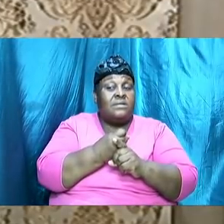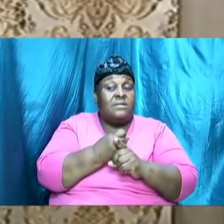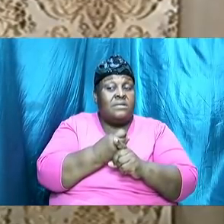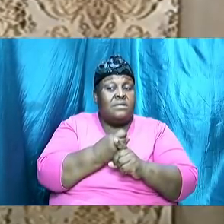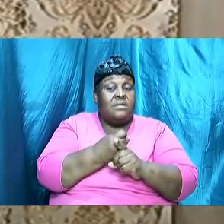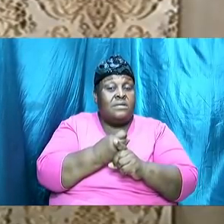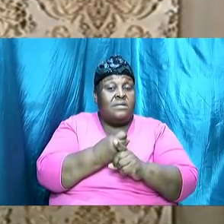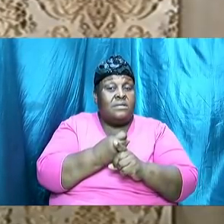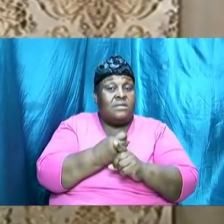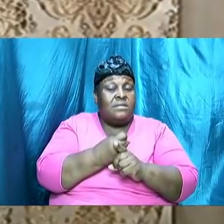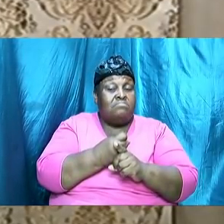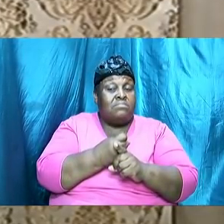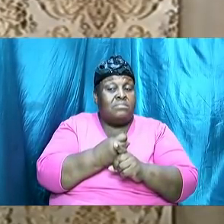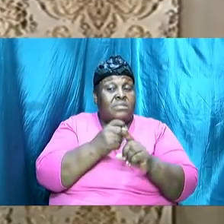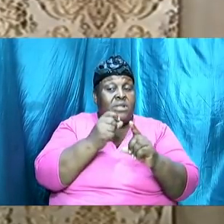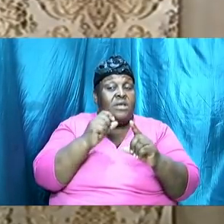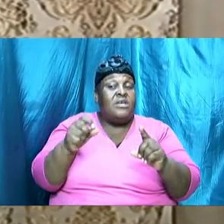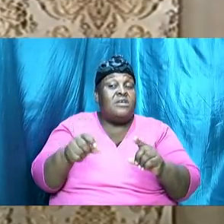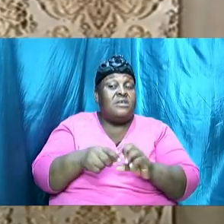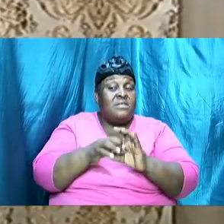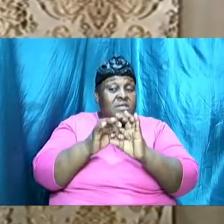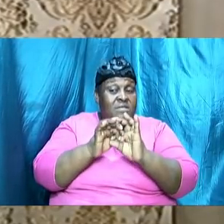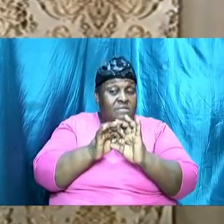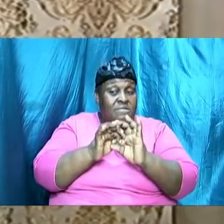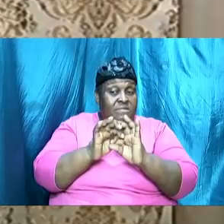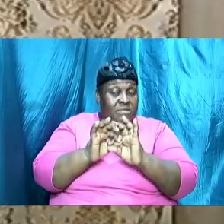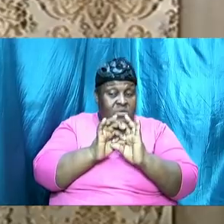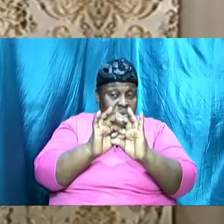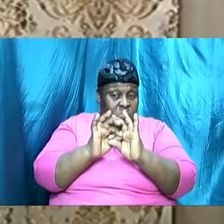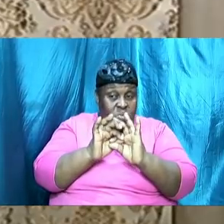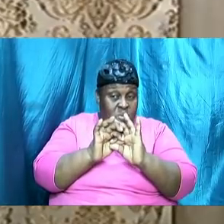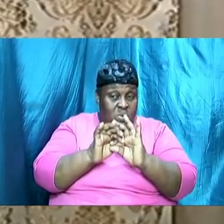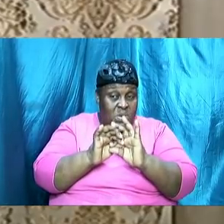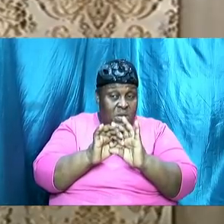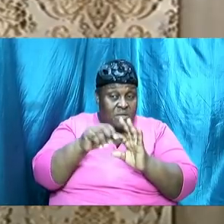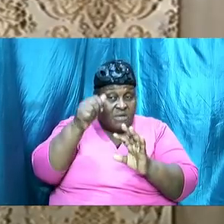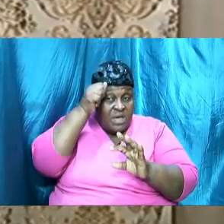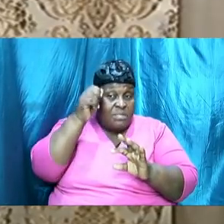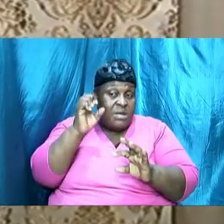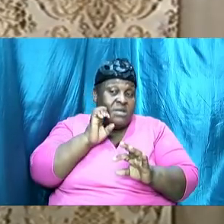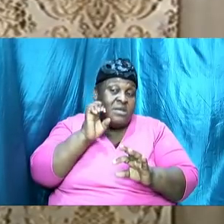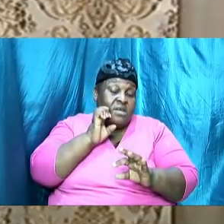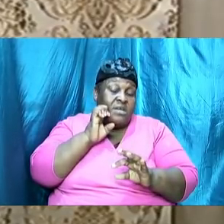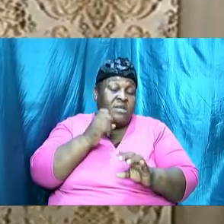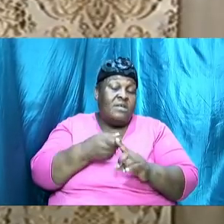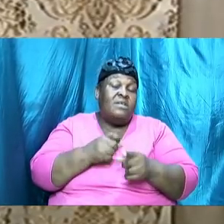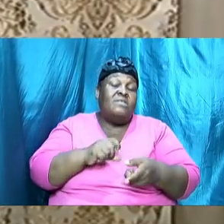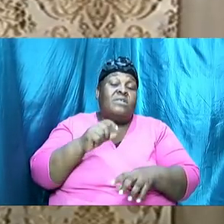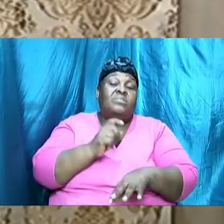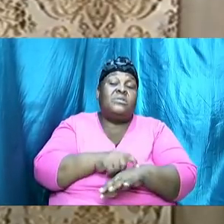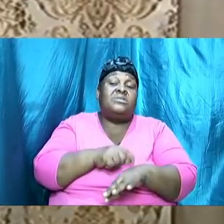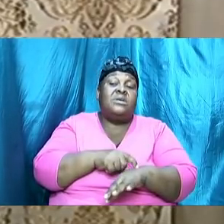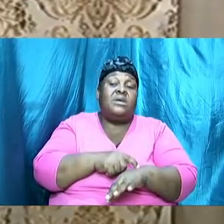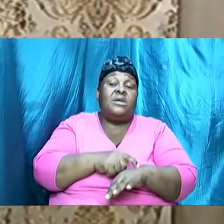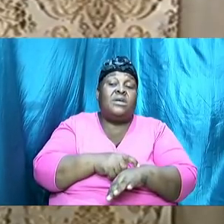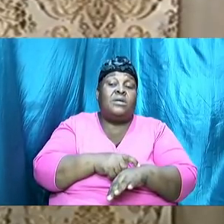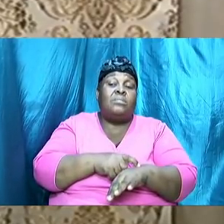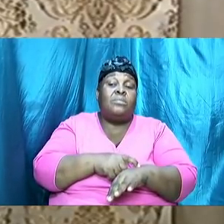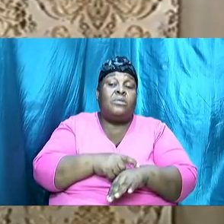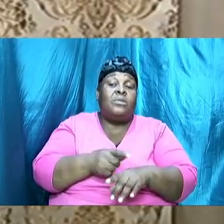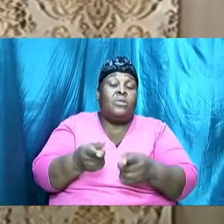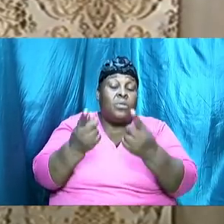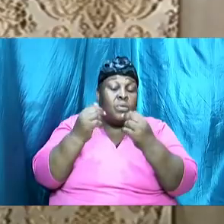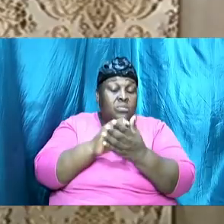the union of Adam and Eve from the time that they got together shortly thereafter the attack